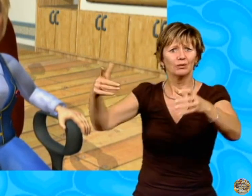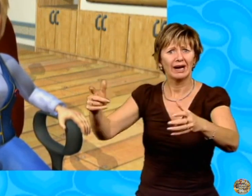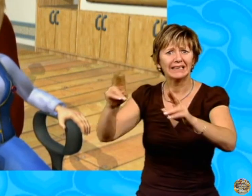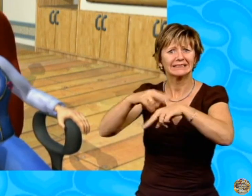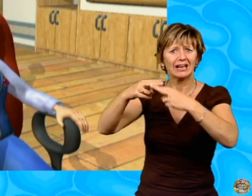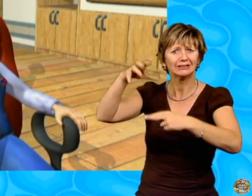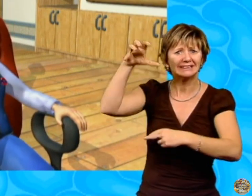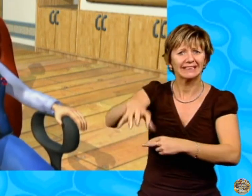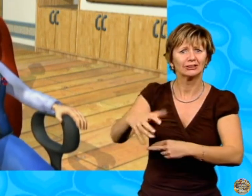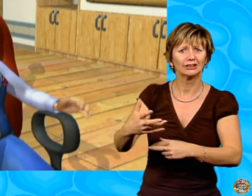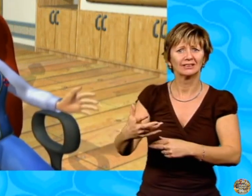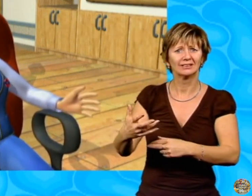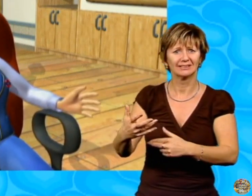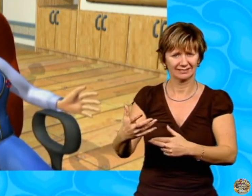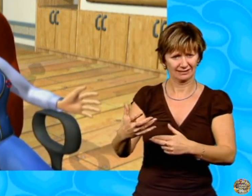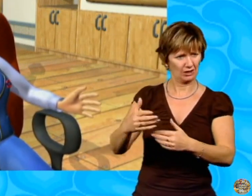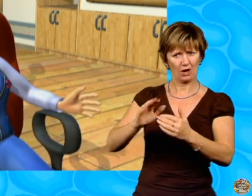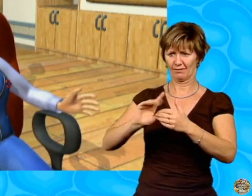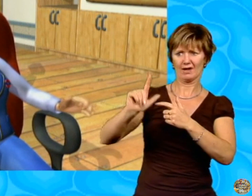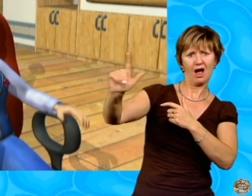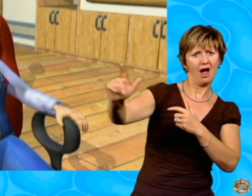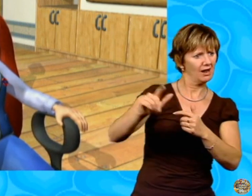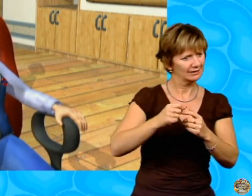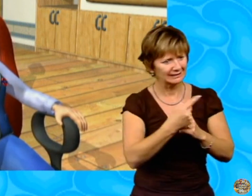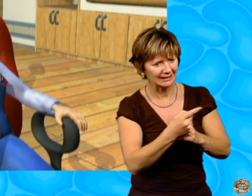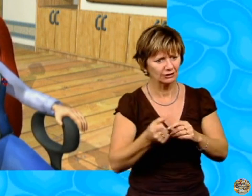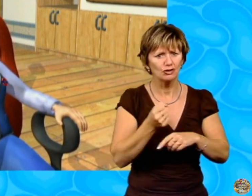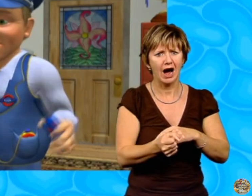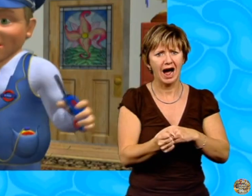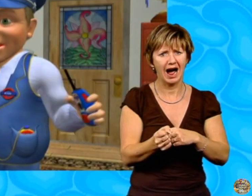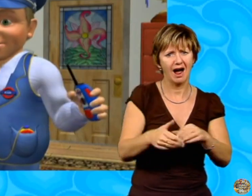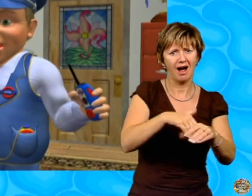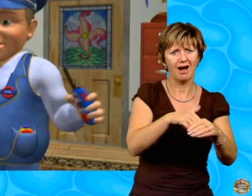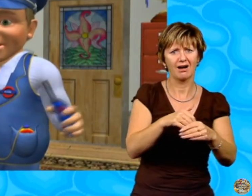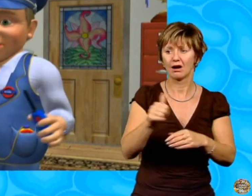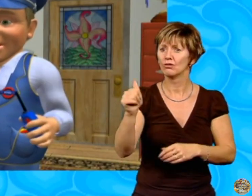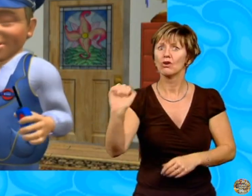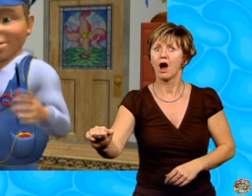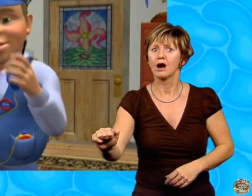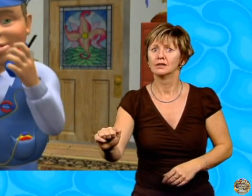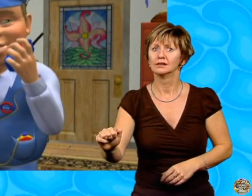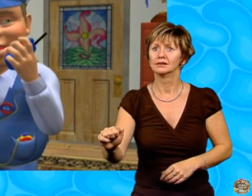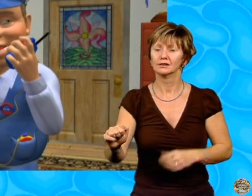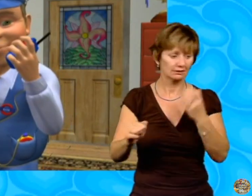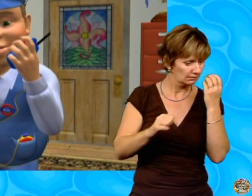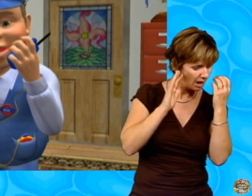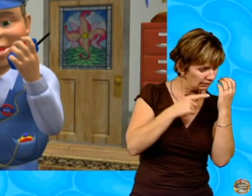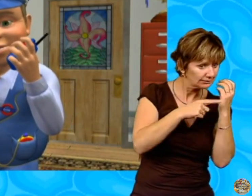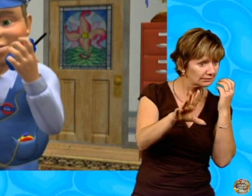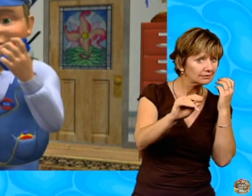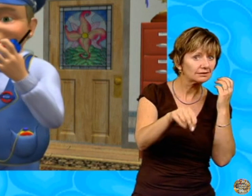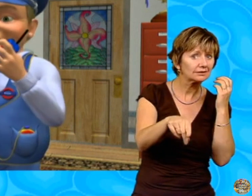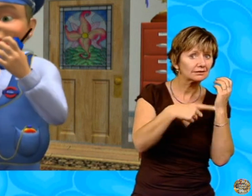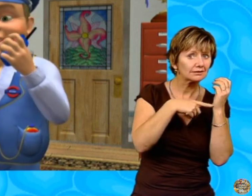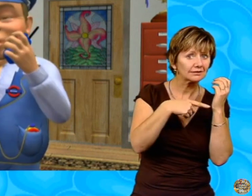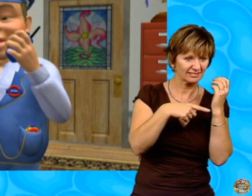train line? It'll be well away from any station. Brilliant idea, Millie. Did you hear that, Mr Rails?